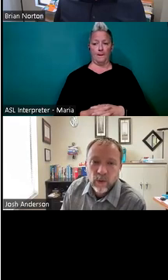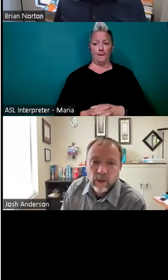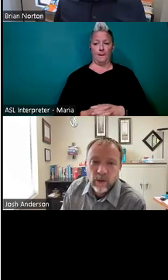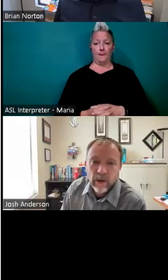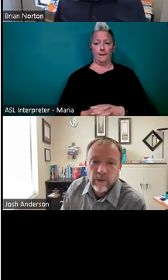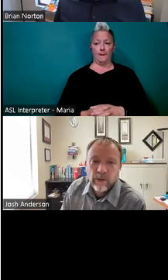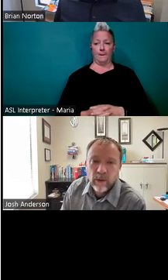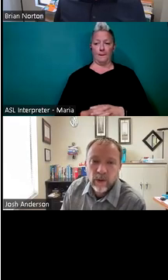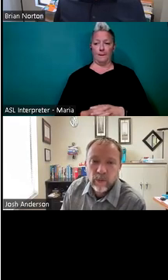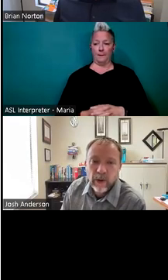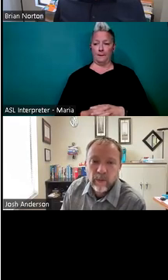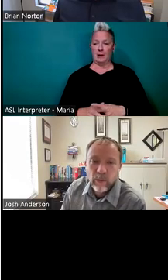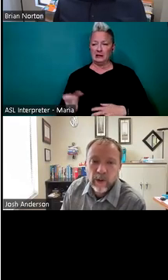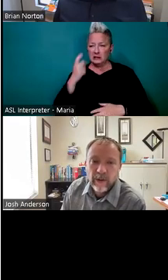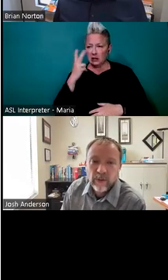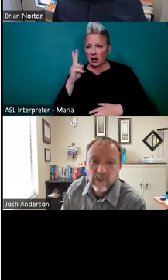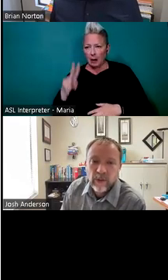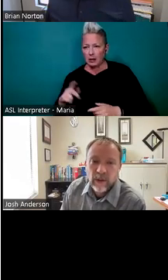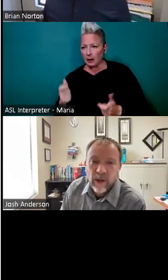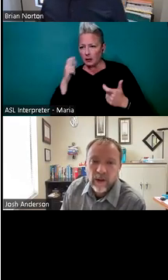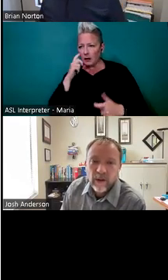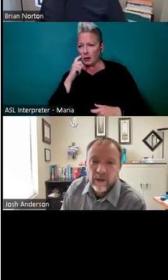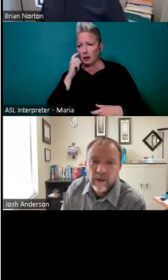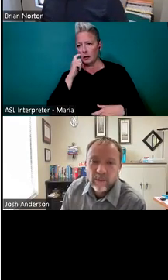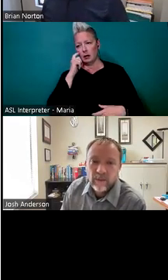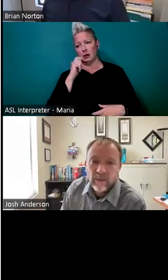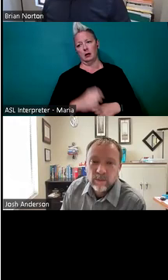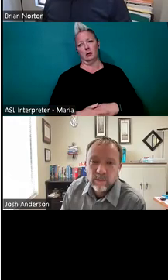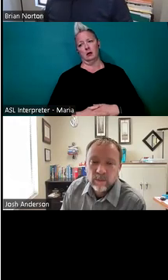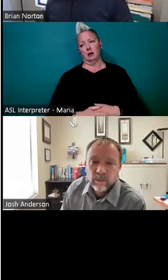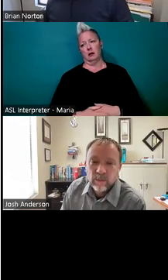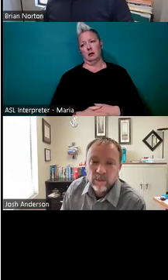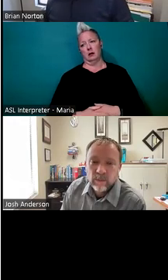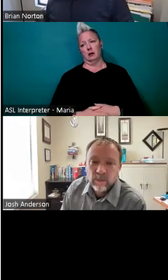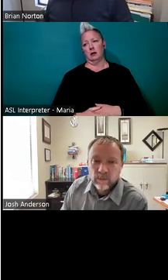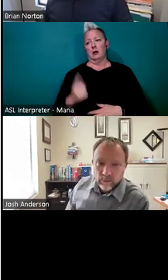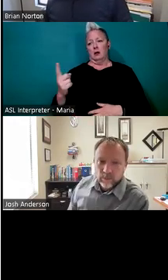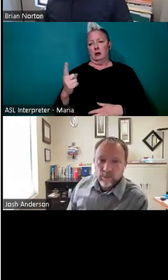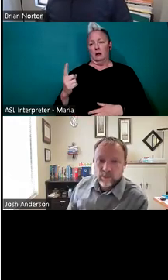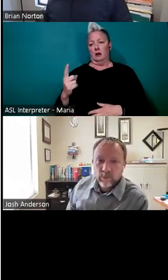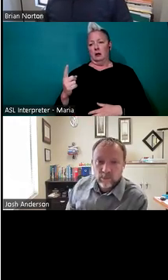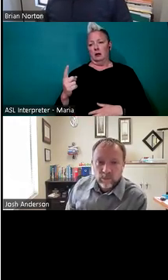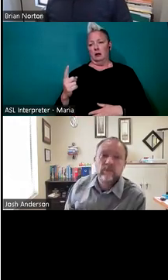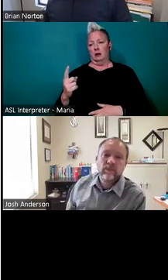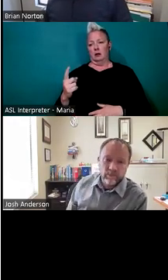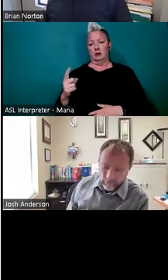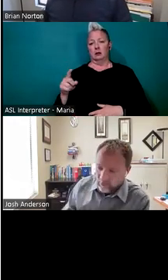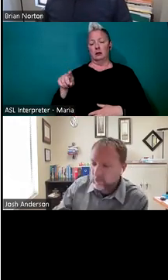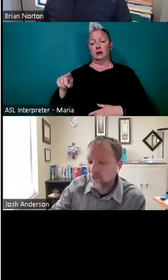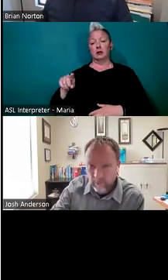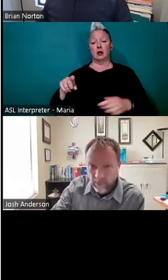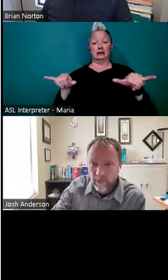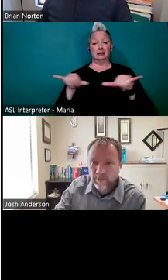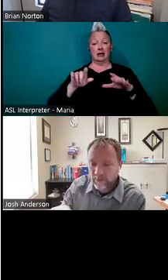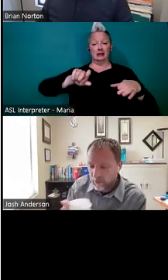I know there's one, darn it. I just saw one, I'm reading them too fast. Here's one, here's one that I think is side squeeze portion scoop. And so